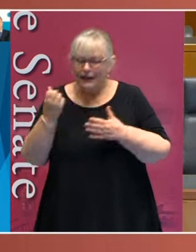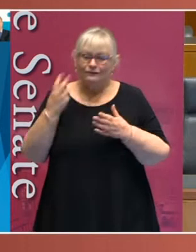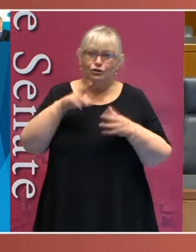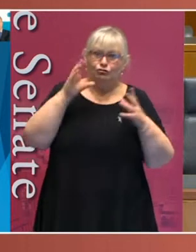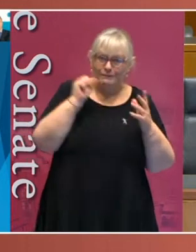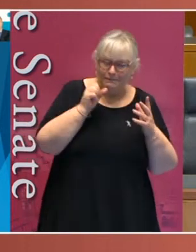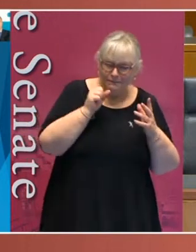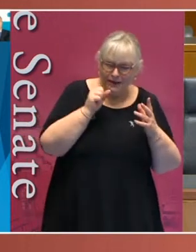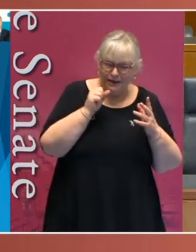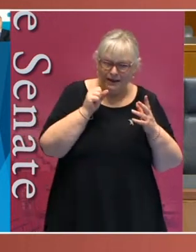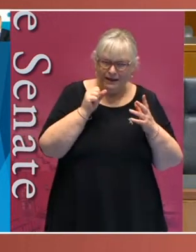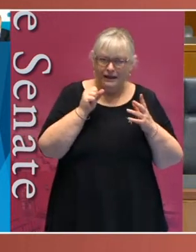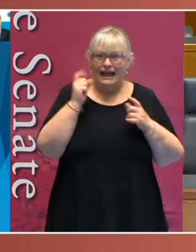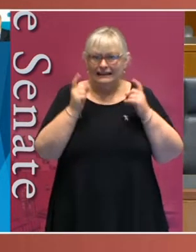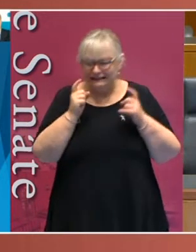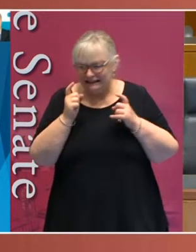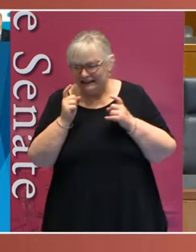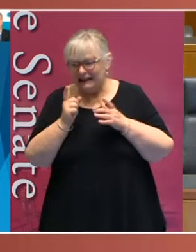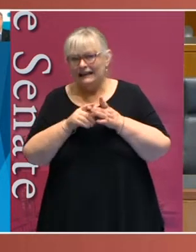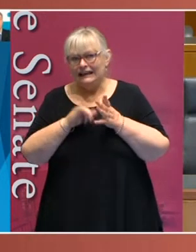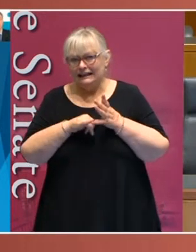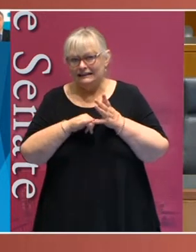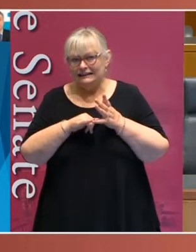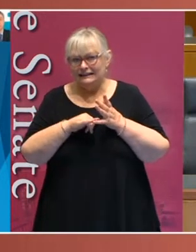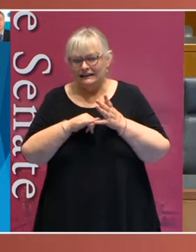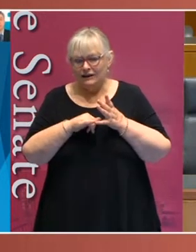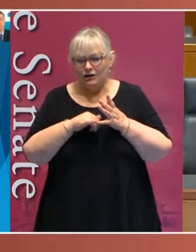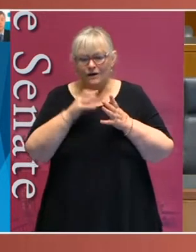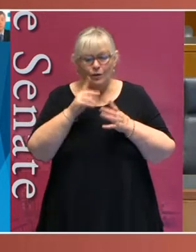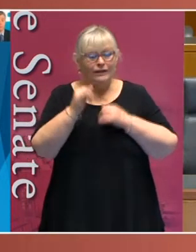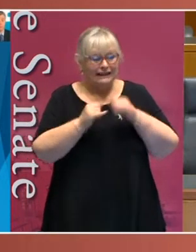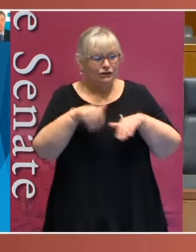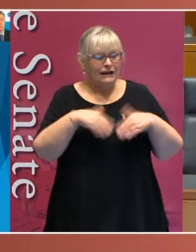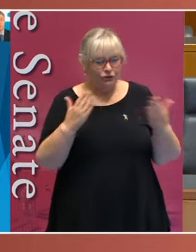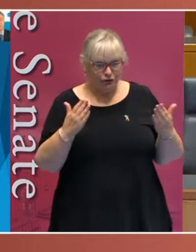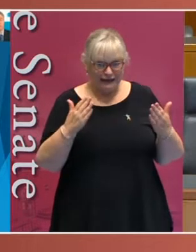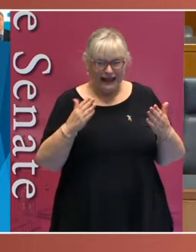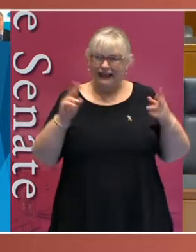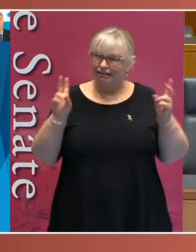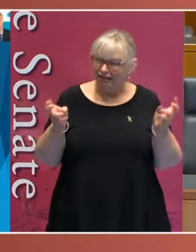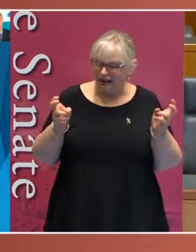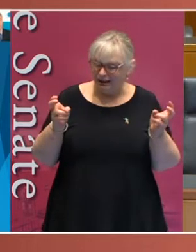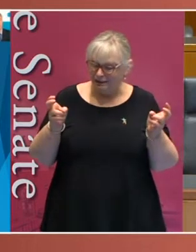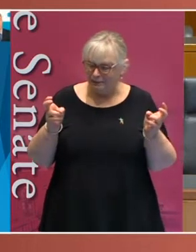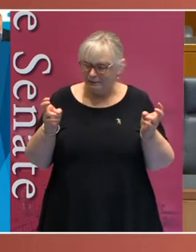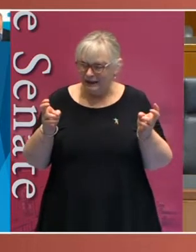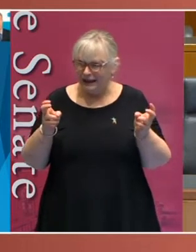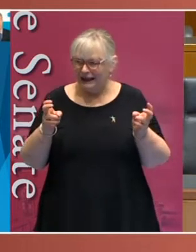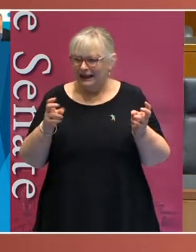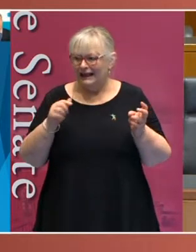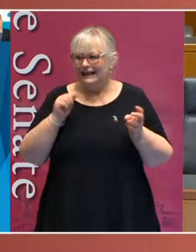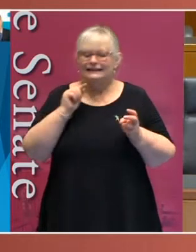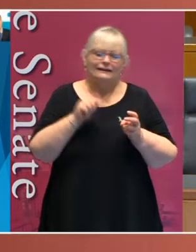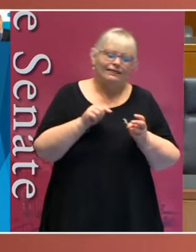consider the theme of International Day of people with disability is that